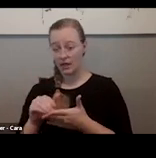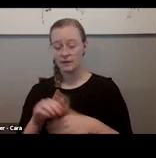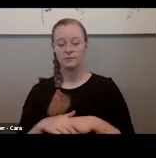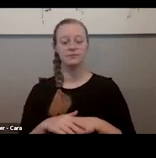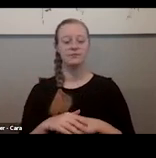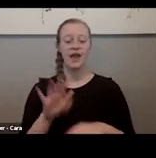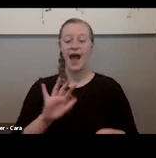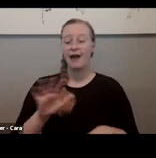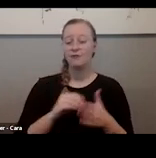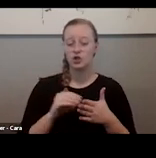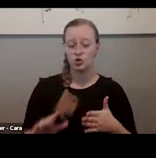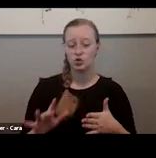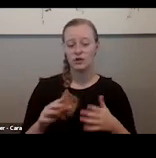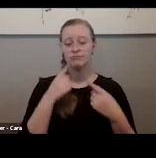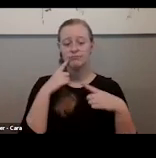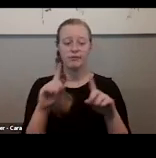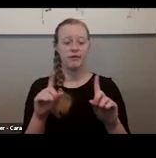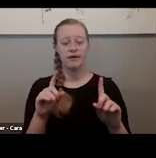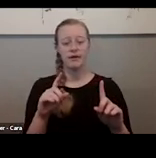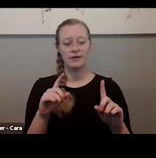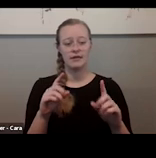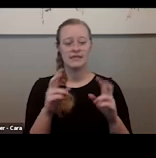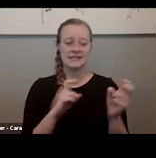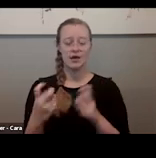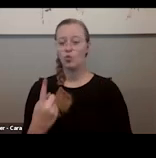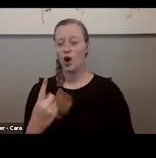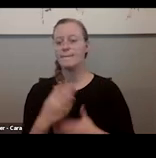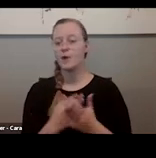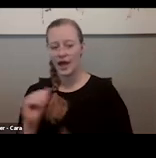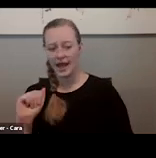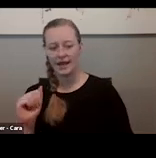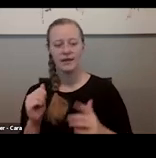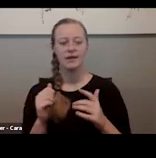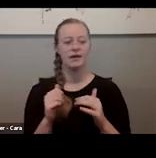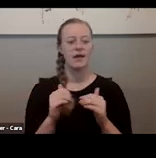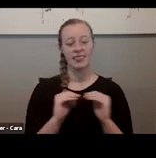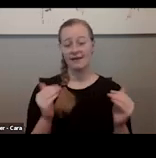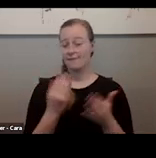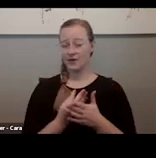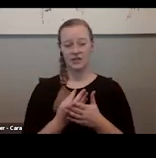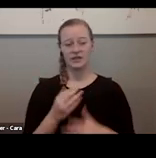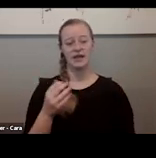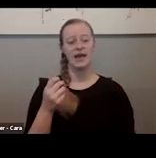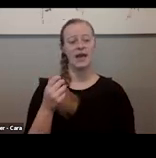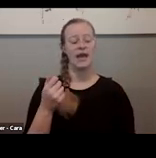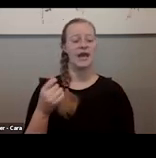Succeeds Act, Education Title I, Part A, was level funded at $18.39 billion.